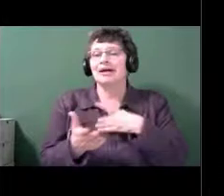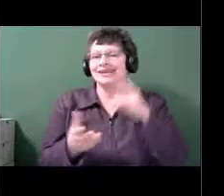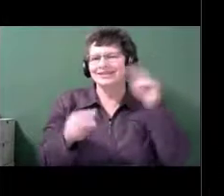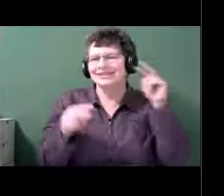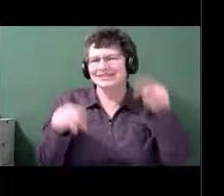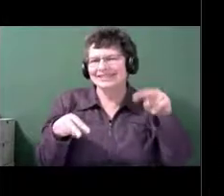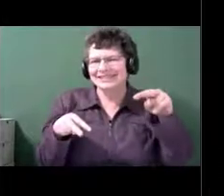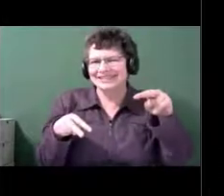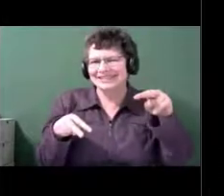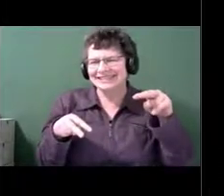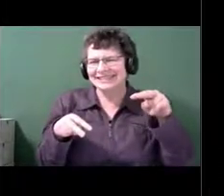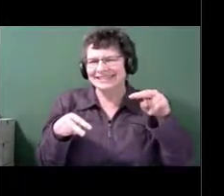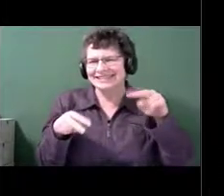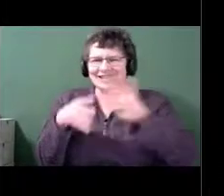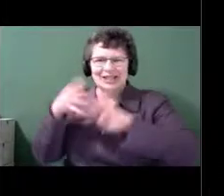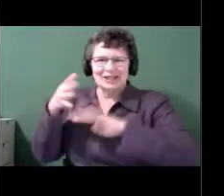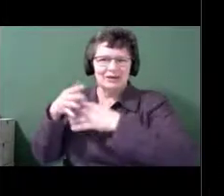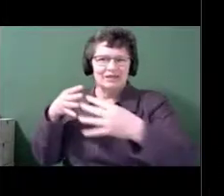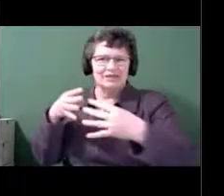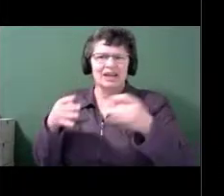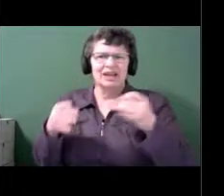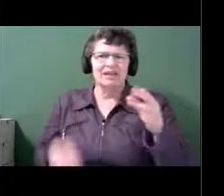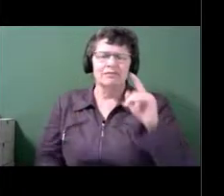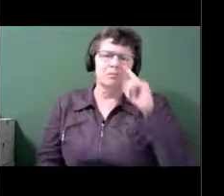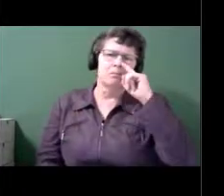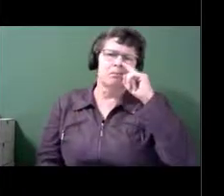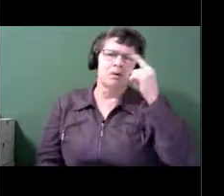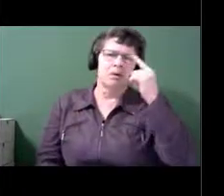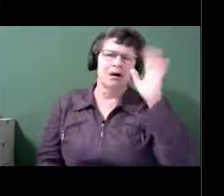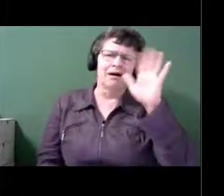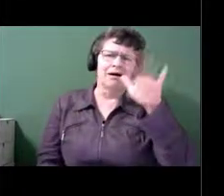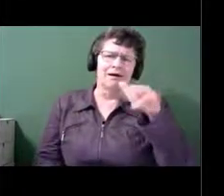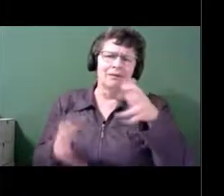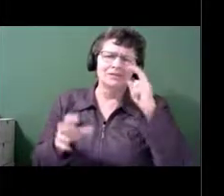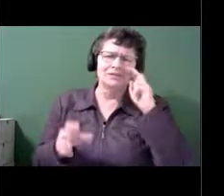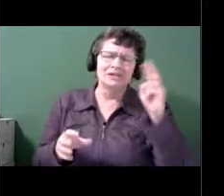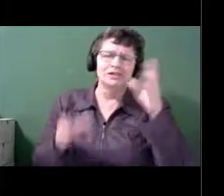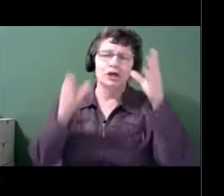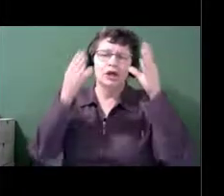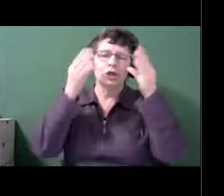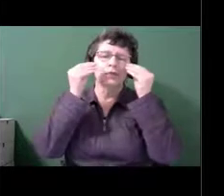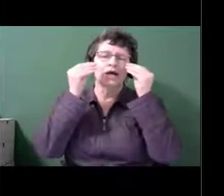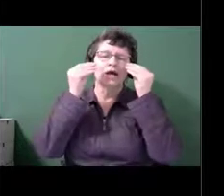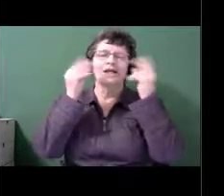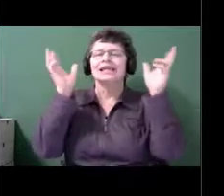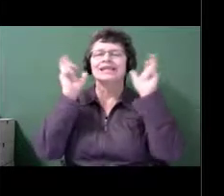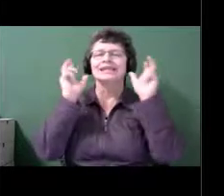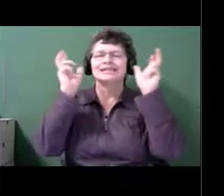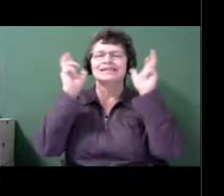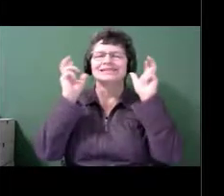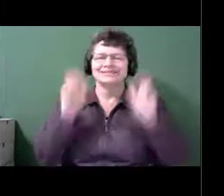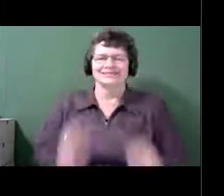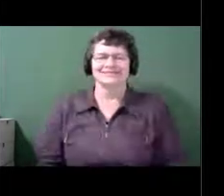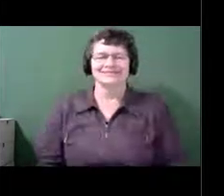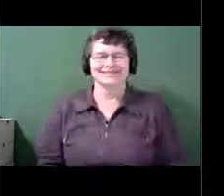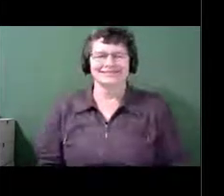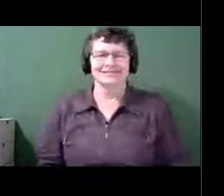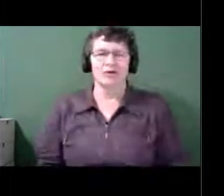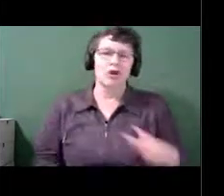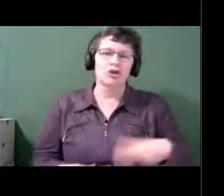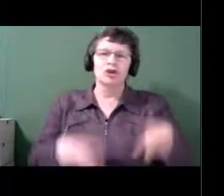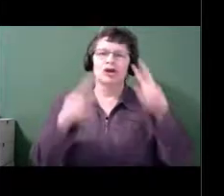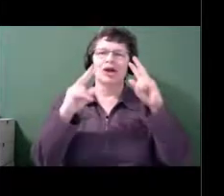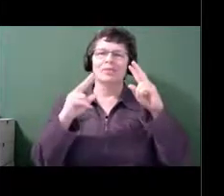you don't, just close your eyes and listen to me. So we have the auditory counts of people